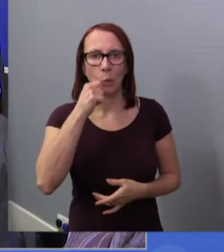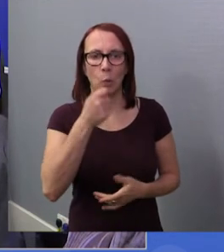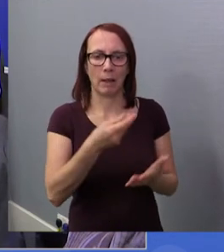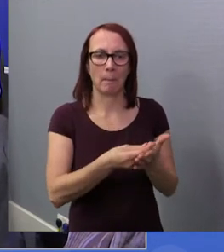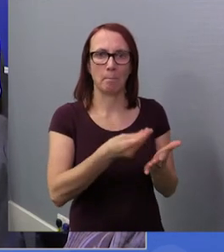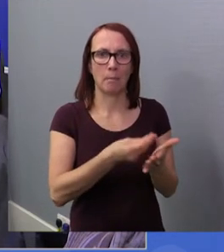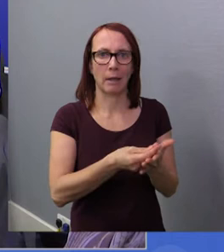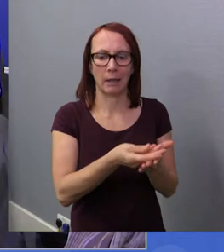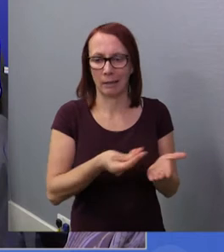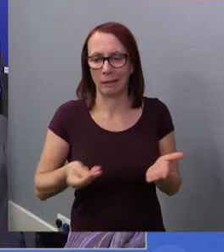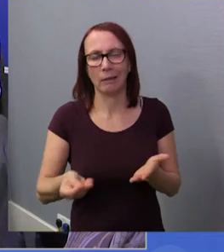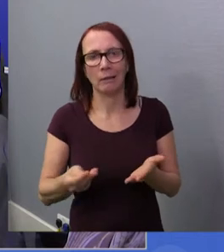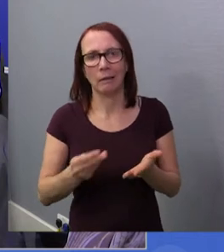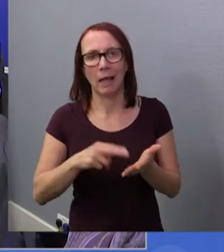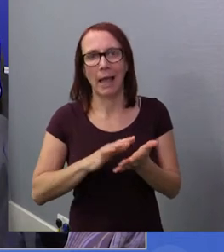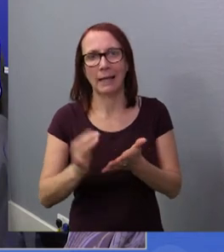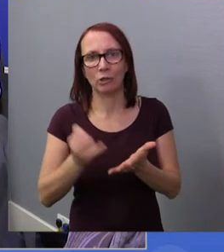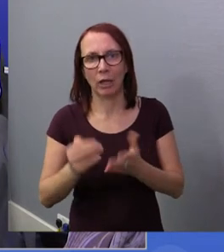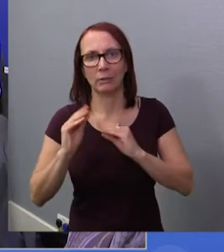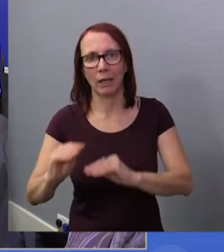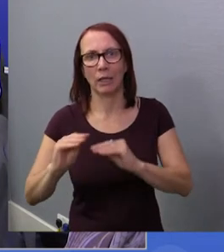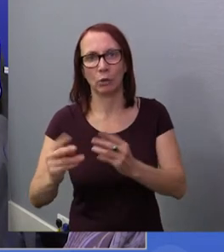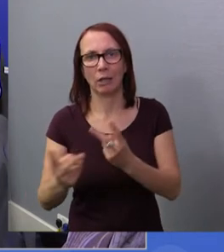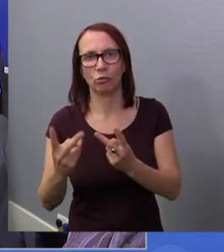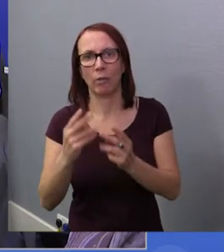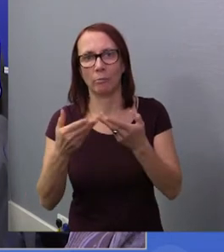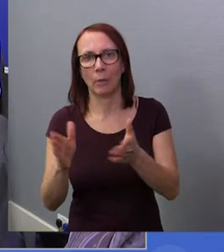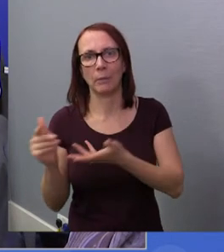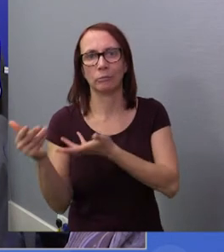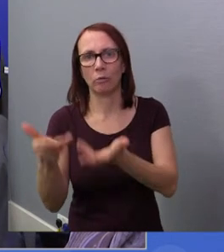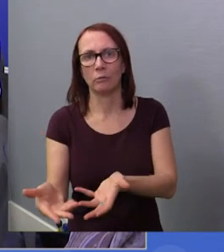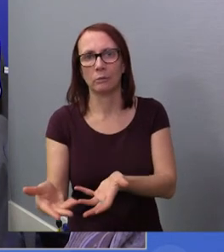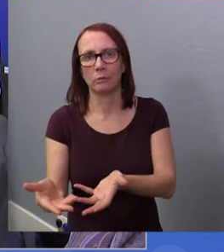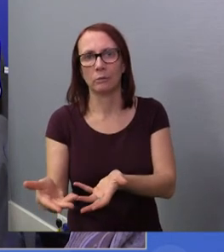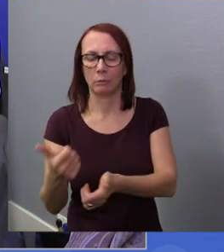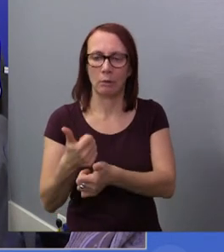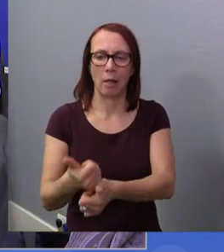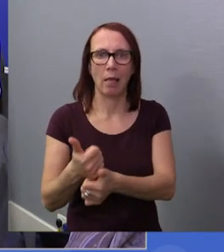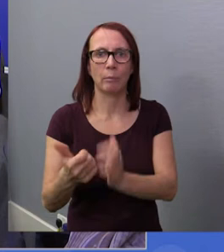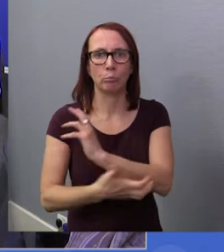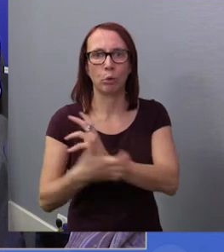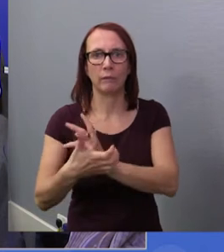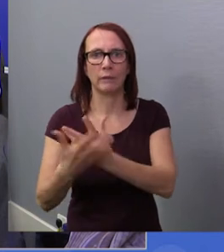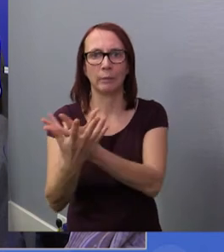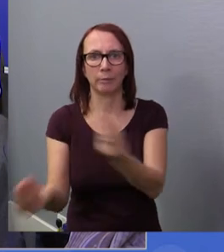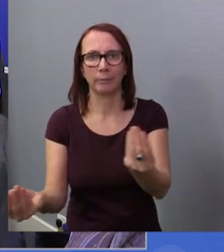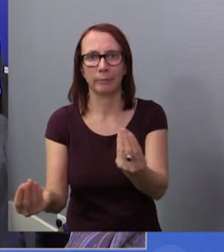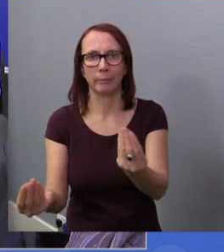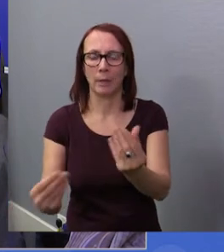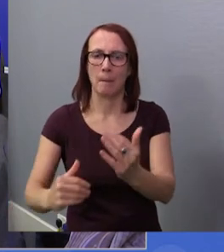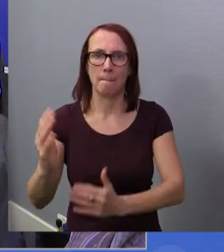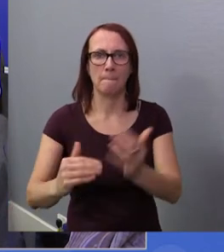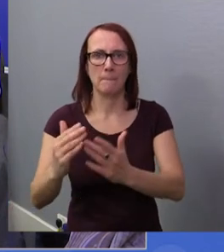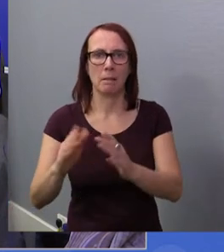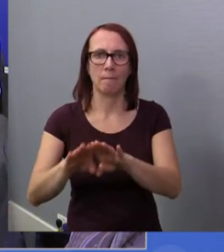back into health service, education, and other deprived public services, therefore helping eradicate poverty, and ultimately building a